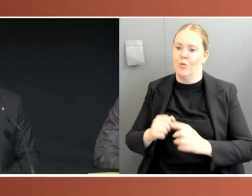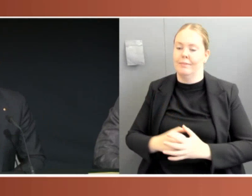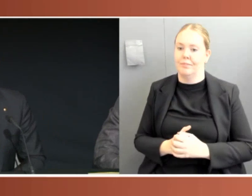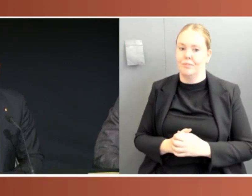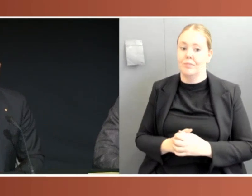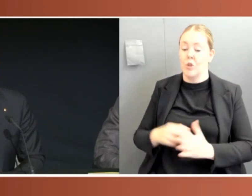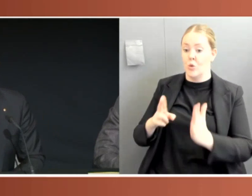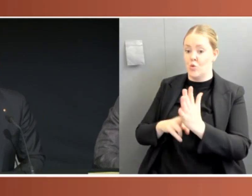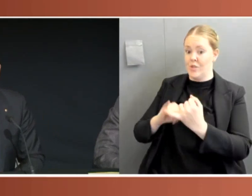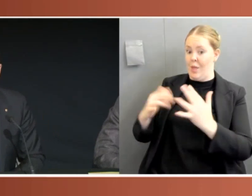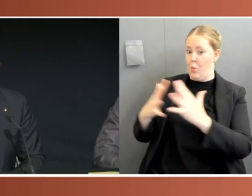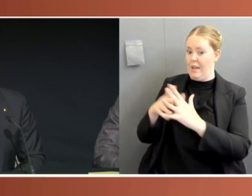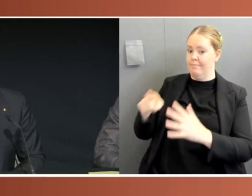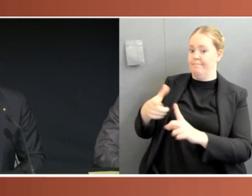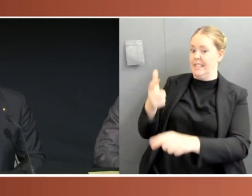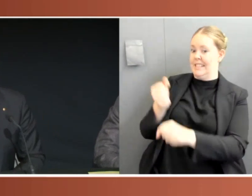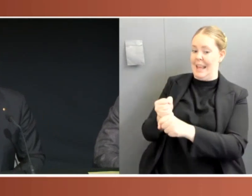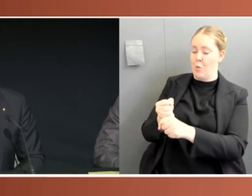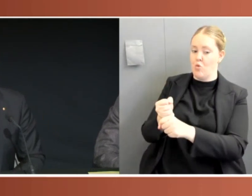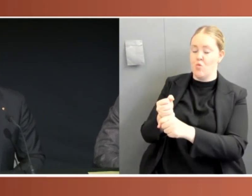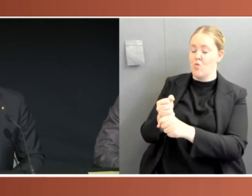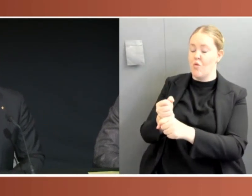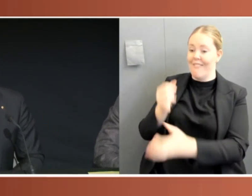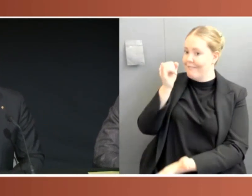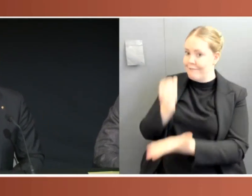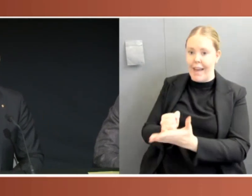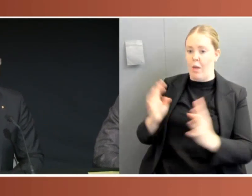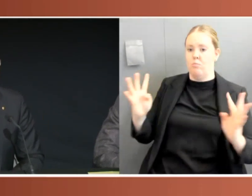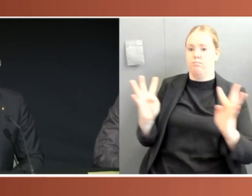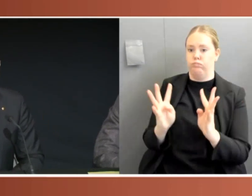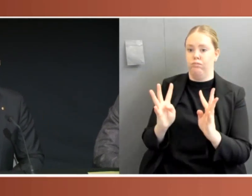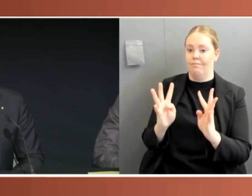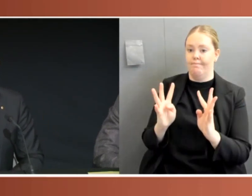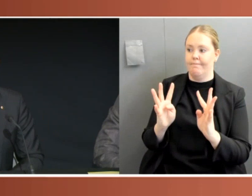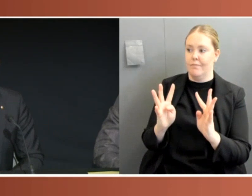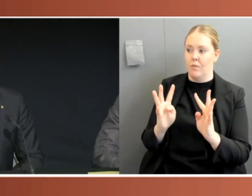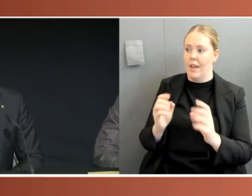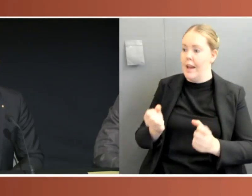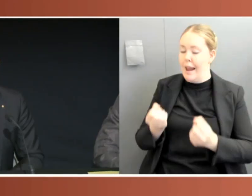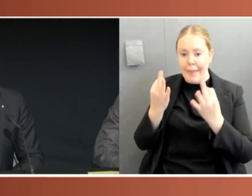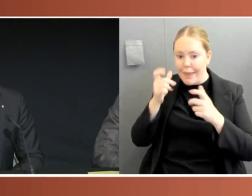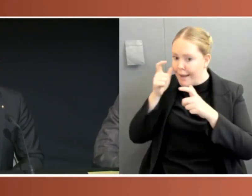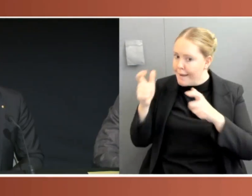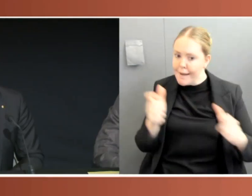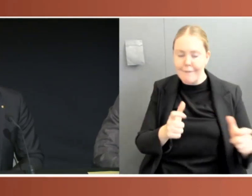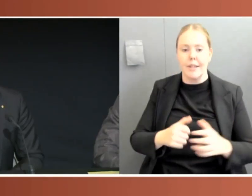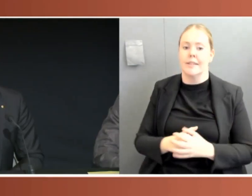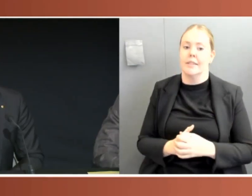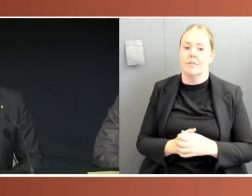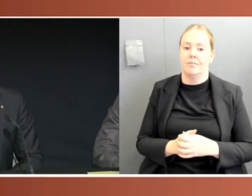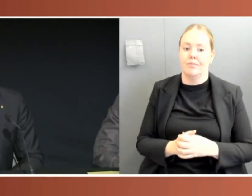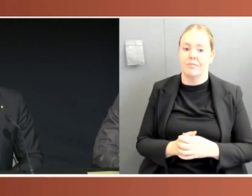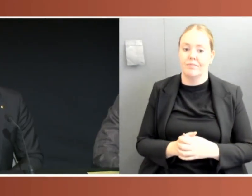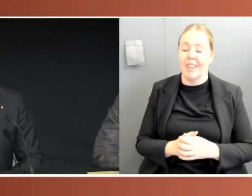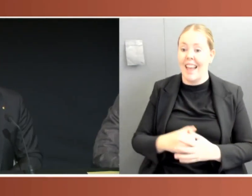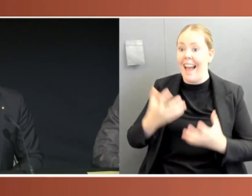they simply failed to meet. And again, that really pertinent example, the MPs turned up, tried to convene the upper house, and the government refused to send a